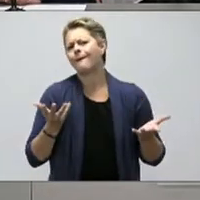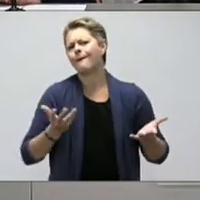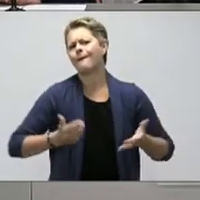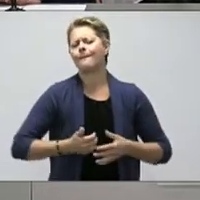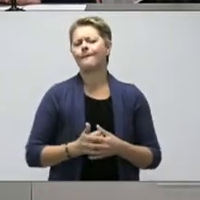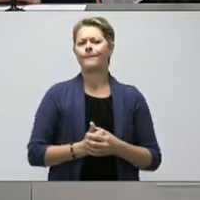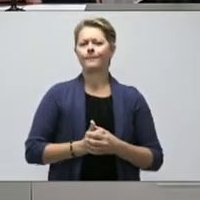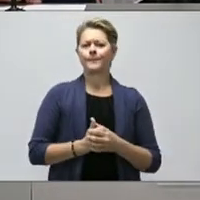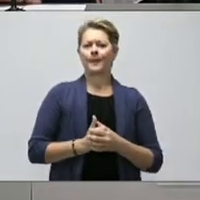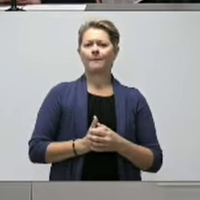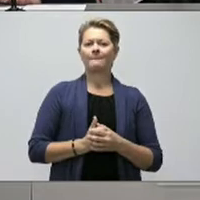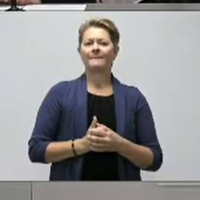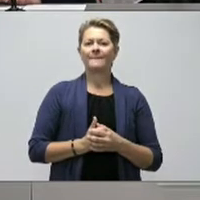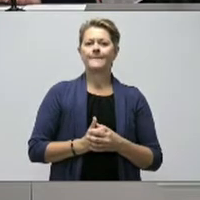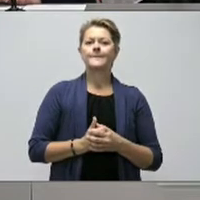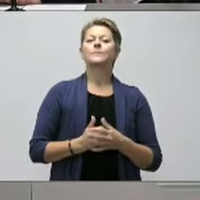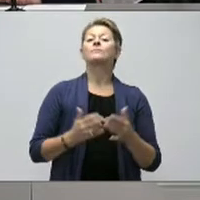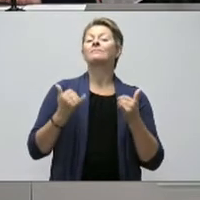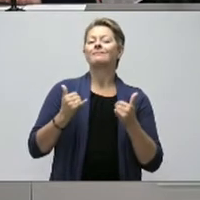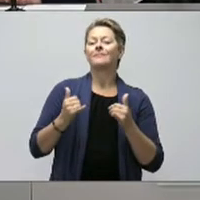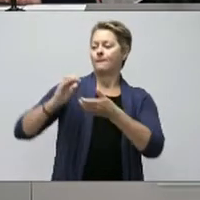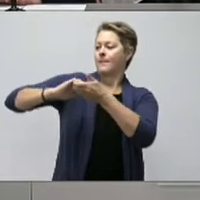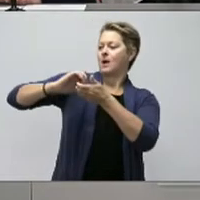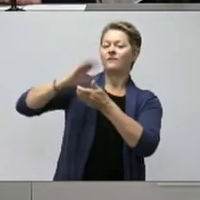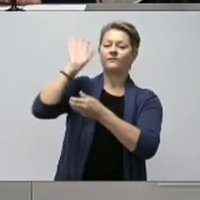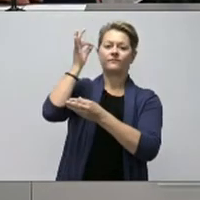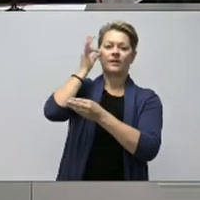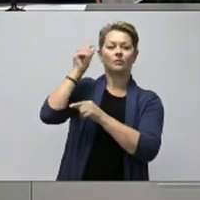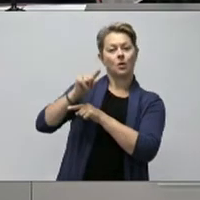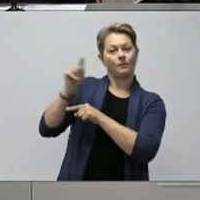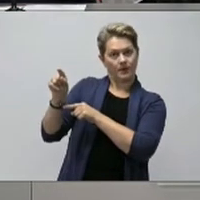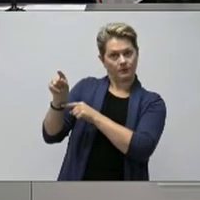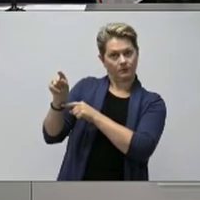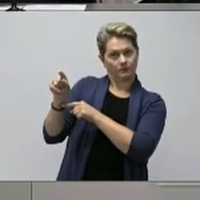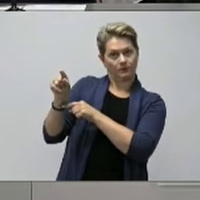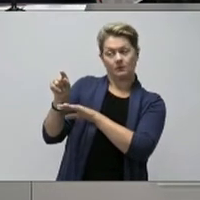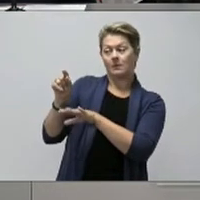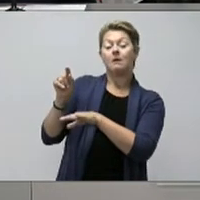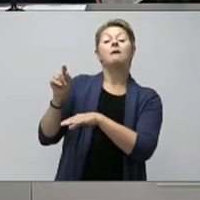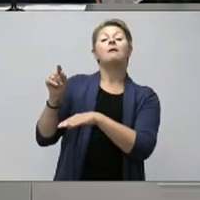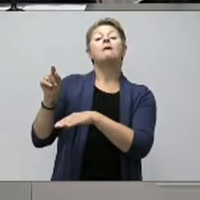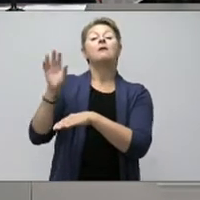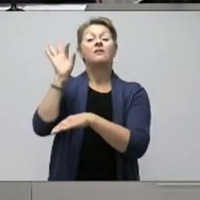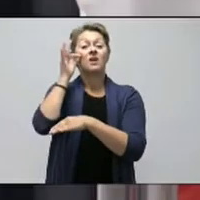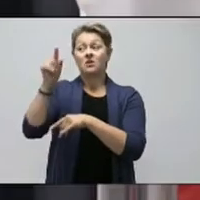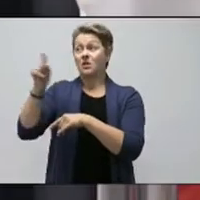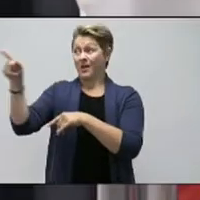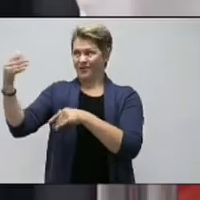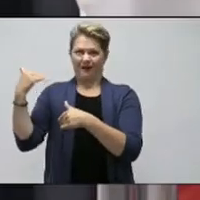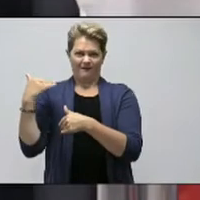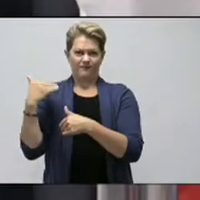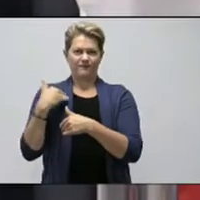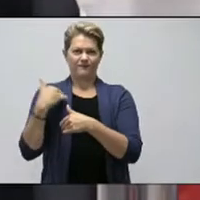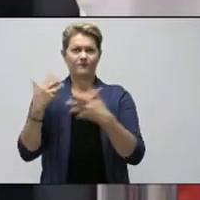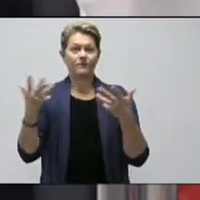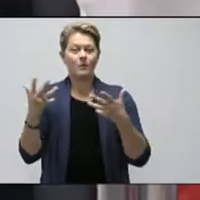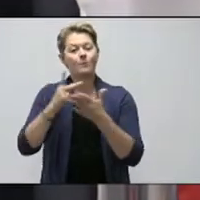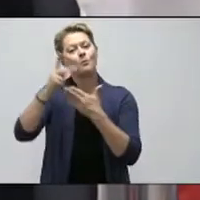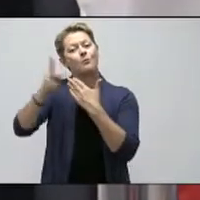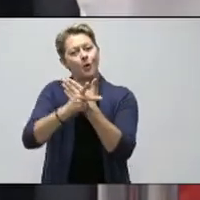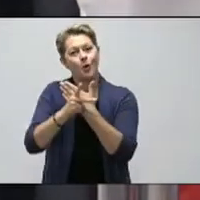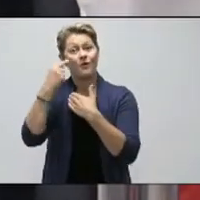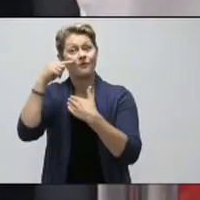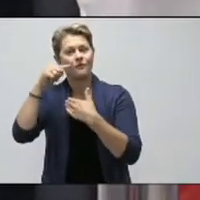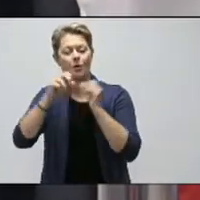So right now we're partnering with the federal government, so they have an ongoing jurisdiction-wide program